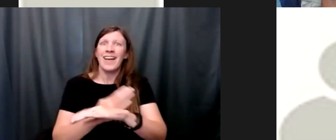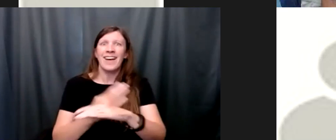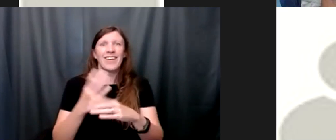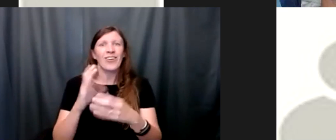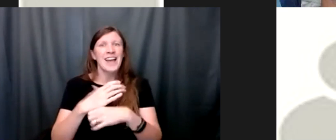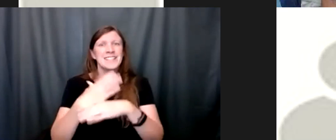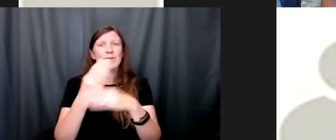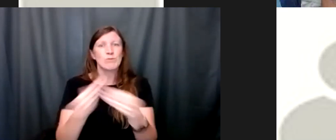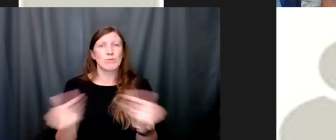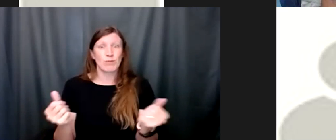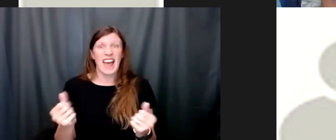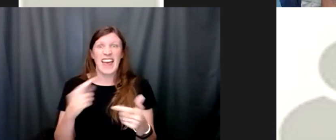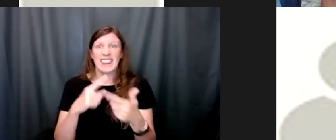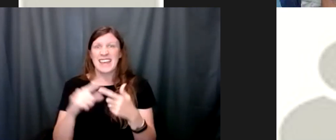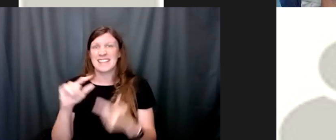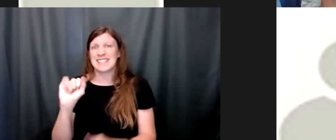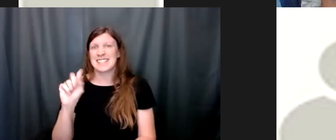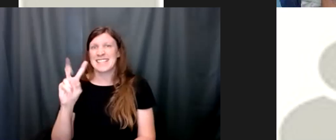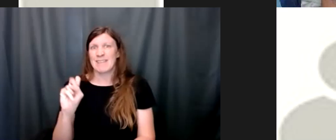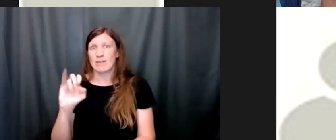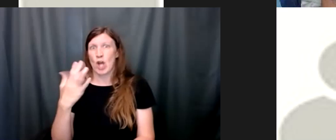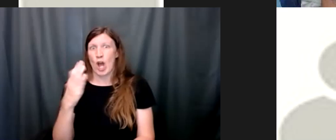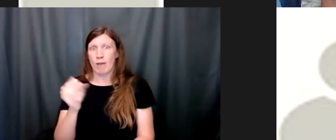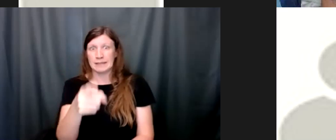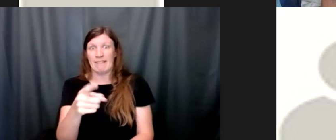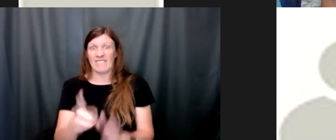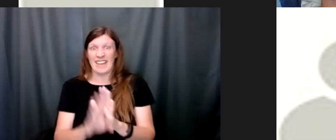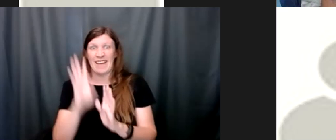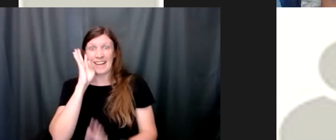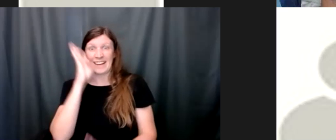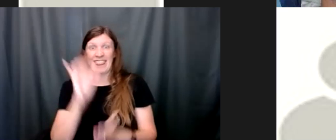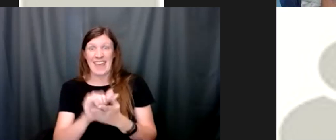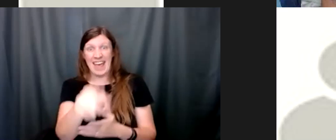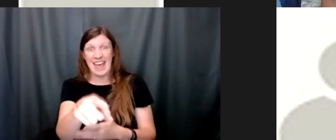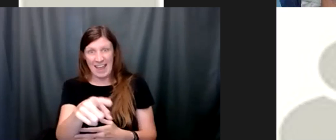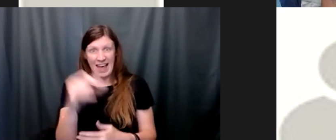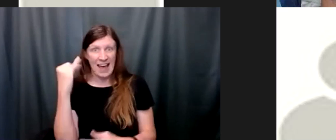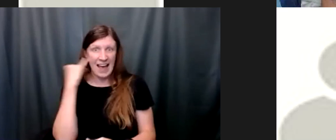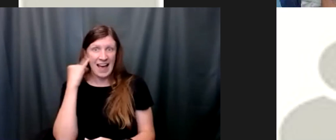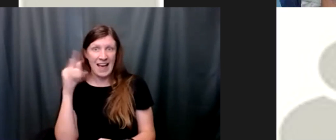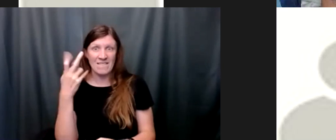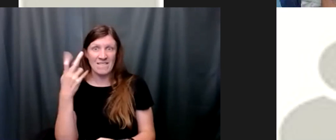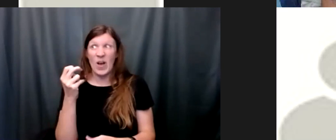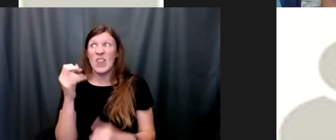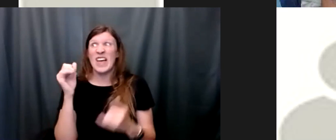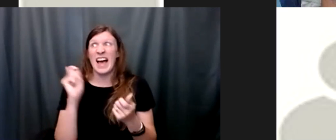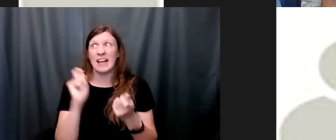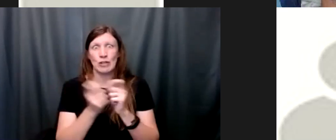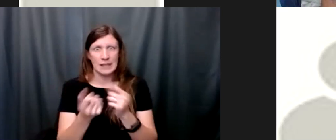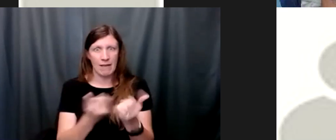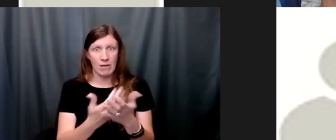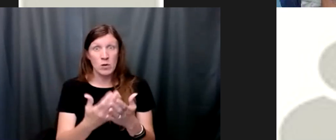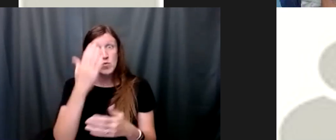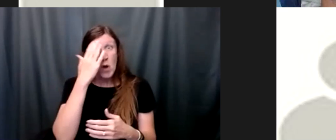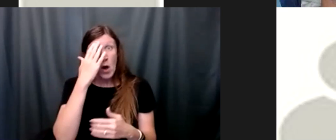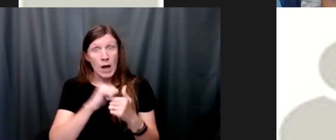i mean this was a game changer do you know how difficult it is not to look at your phone